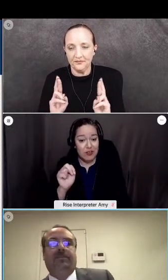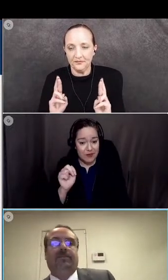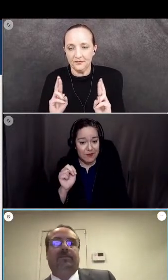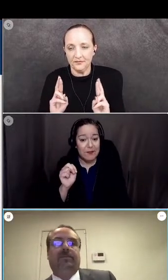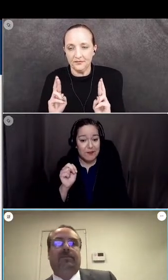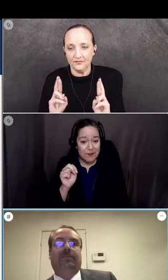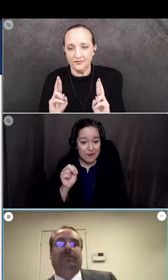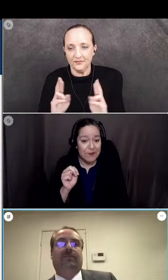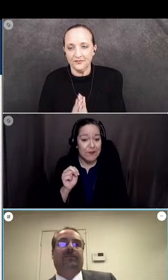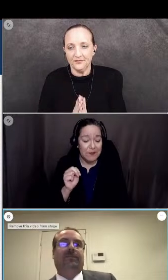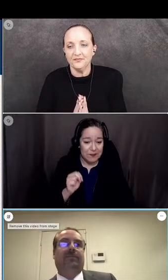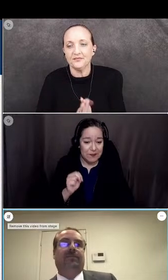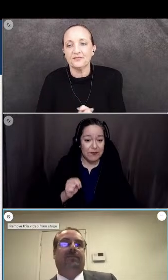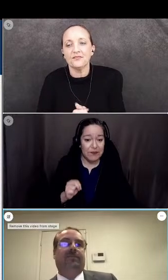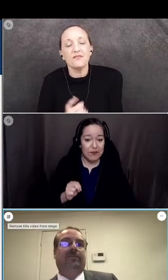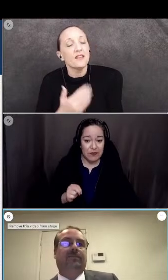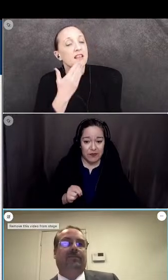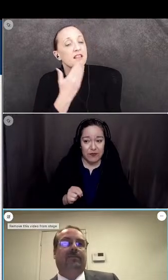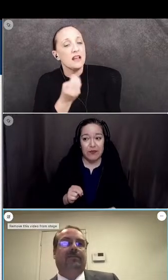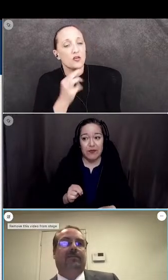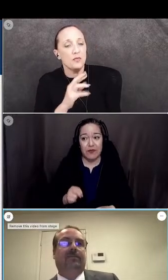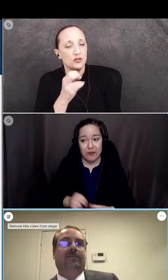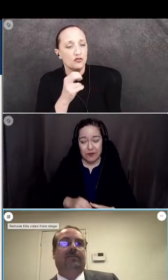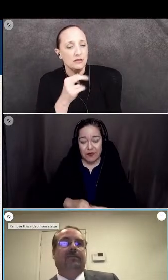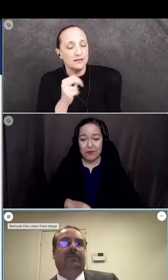thank you mr jensen next slide please